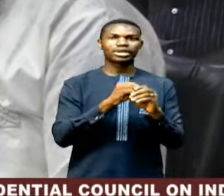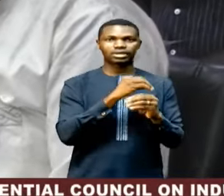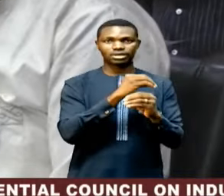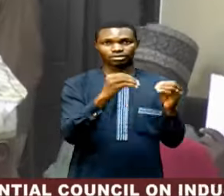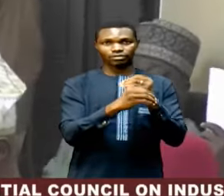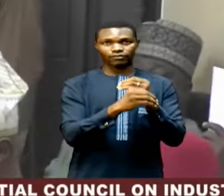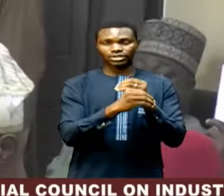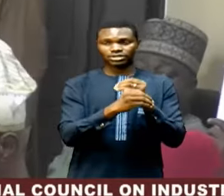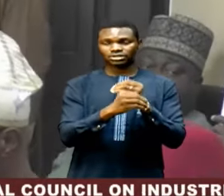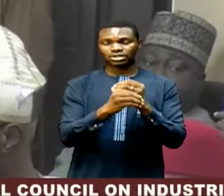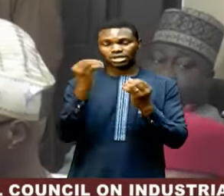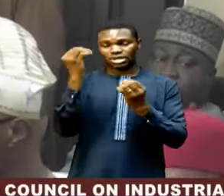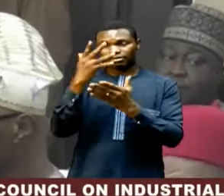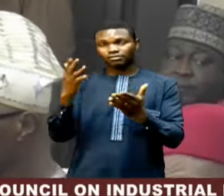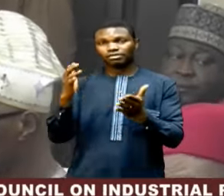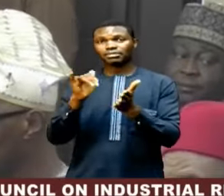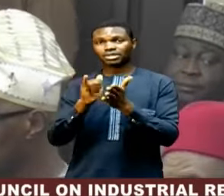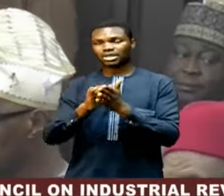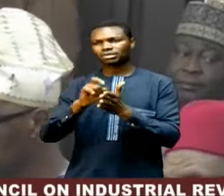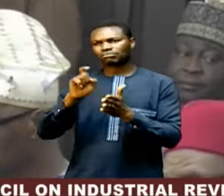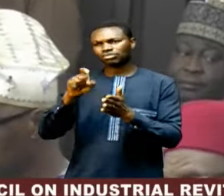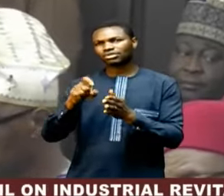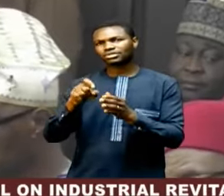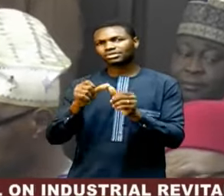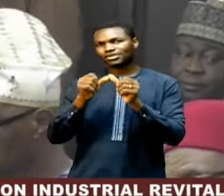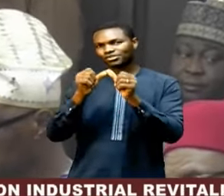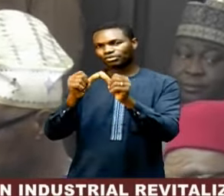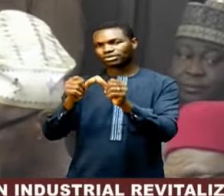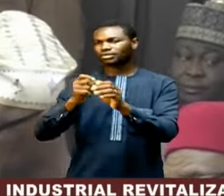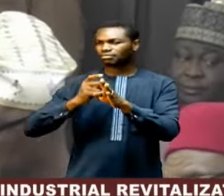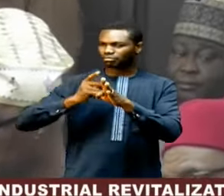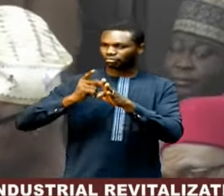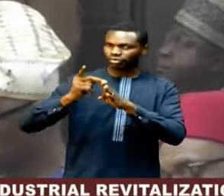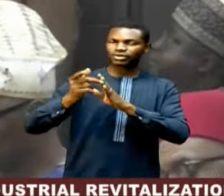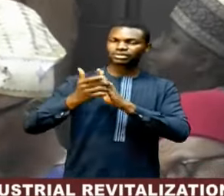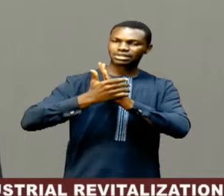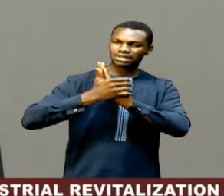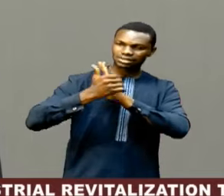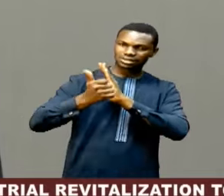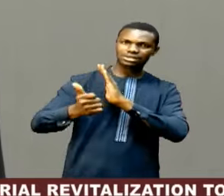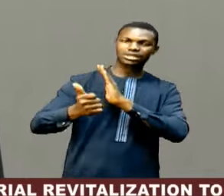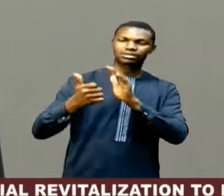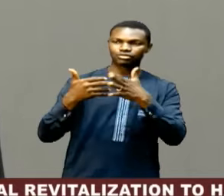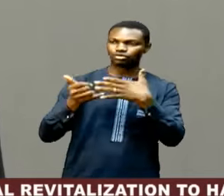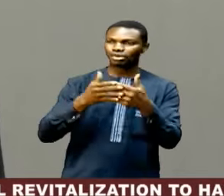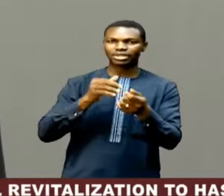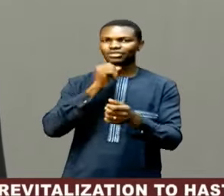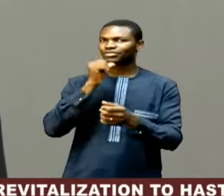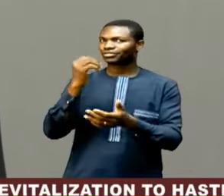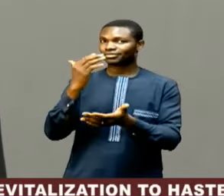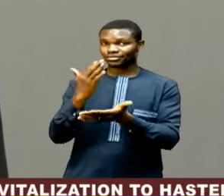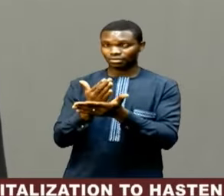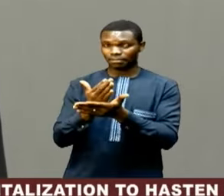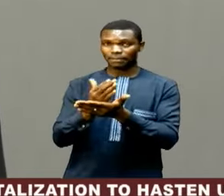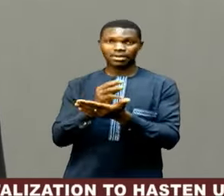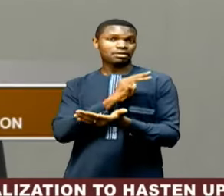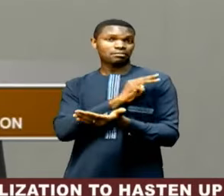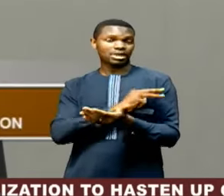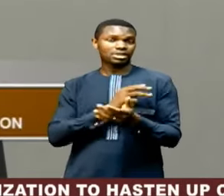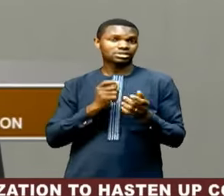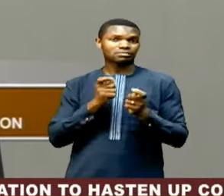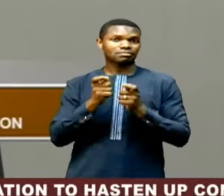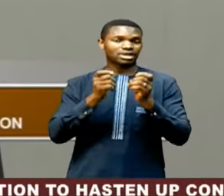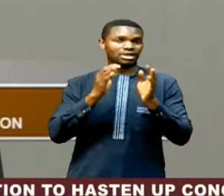team's expertise, professionalism, and relentless spirit. While expressing confidence in the ministry's management and staff,